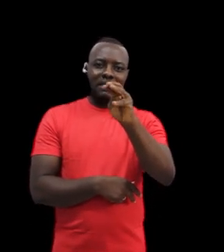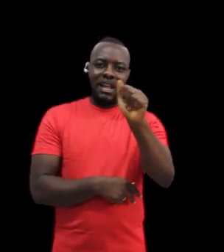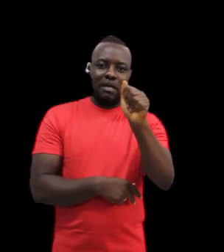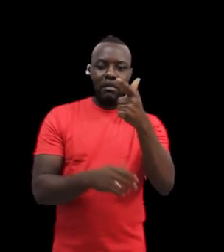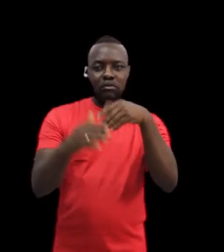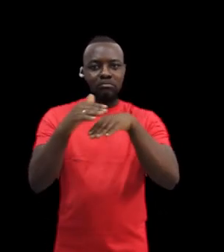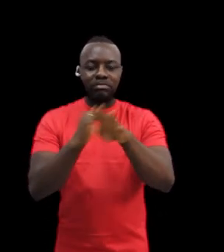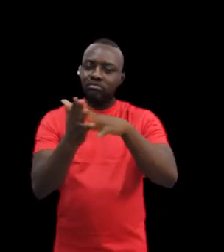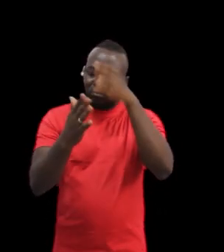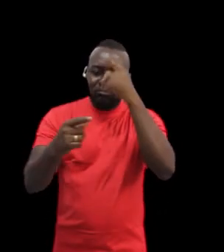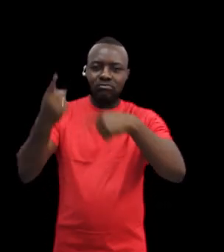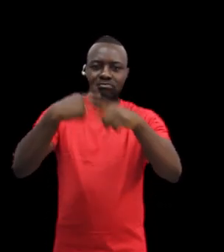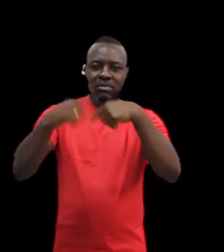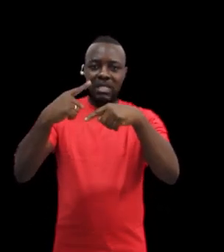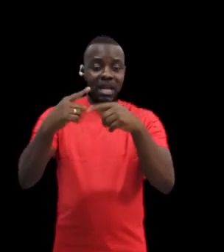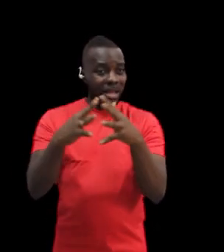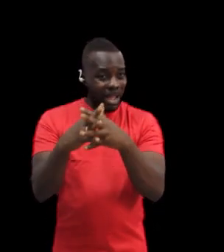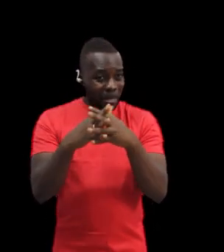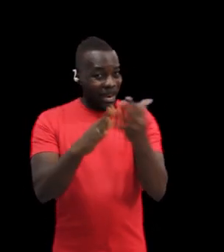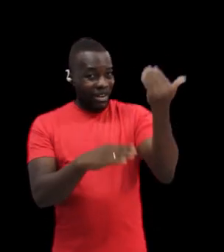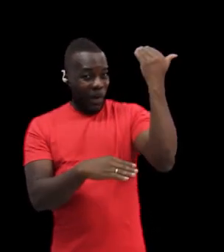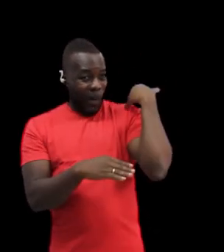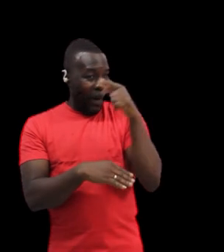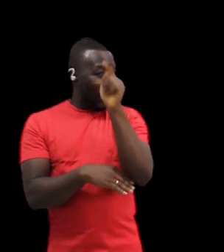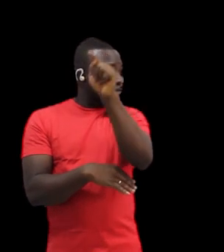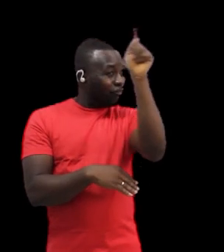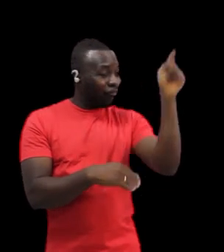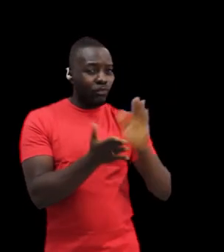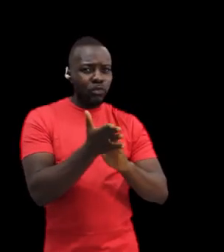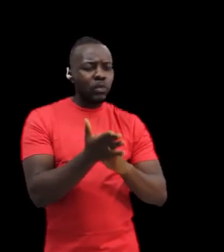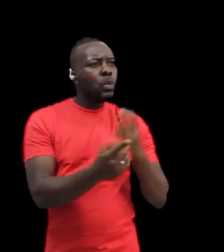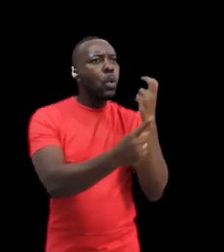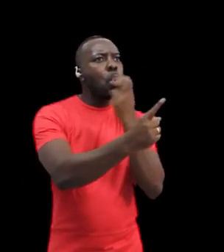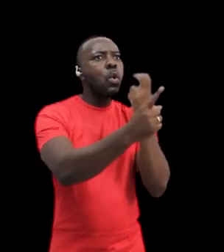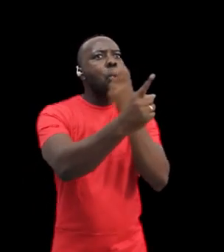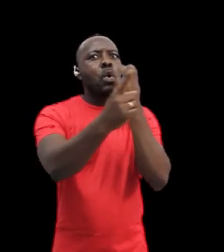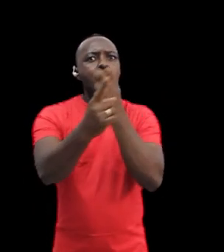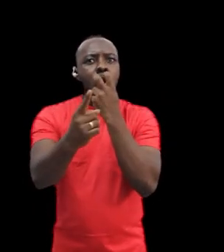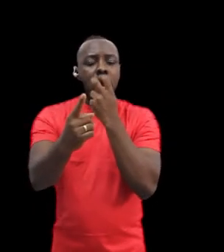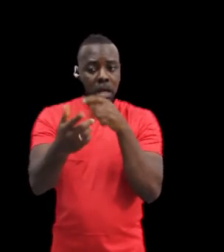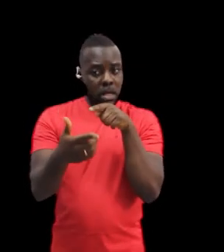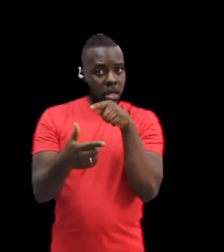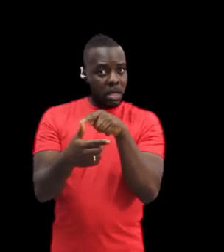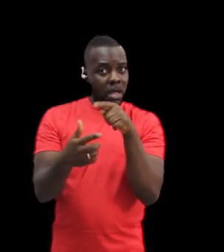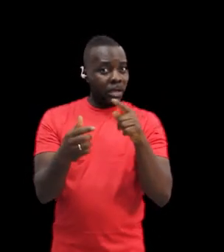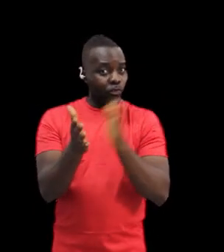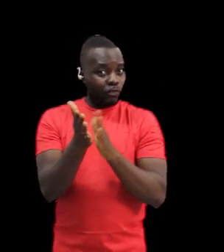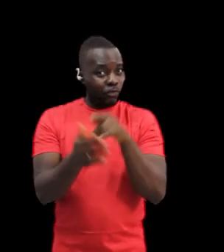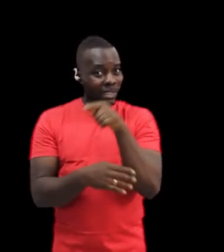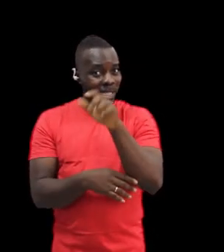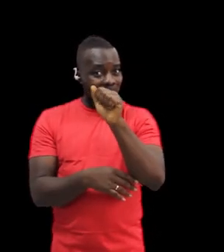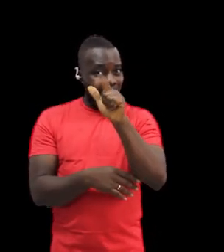for the Negro Deaf. Unlike many schools for the Deaf in the United States which adhered strictly to oral methods, not sign language, Alabama